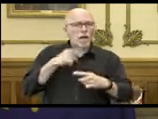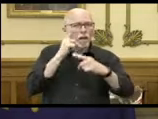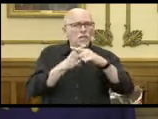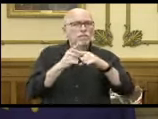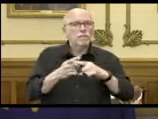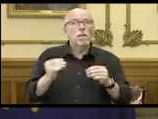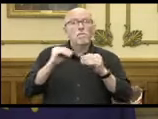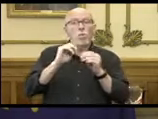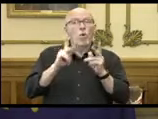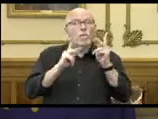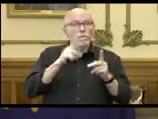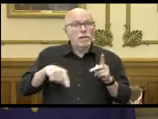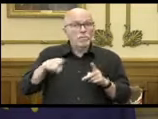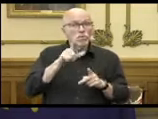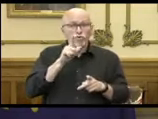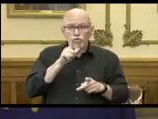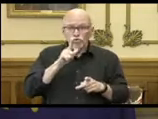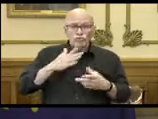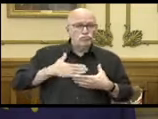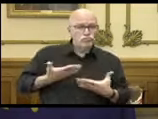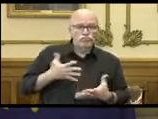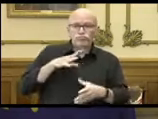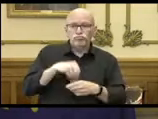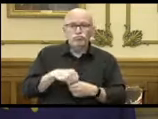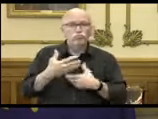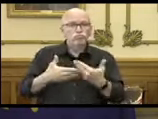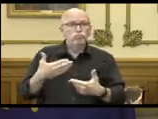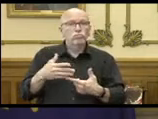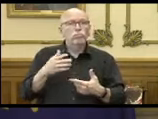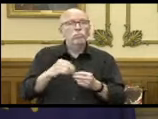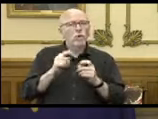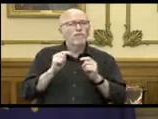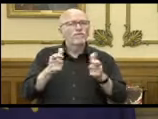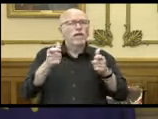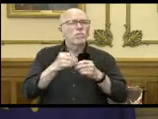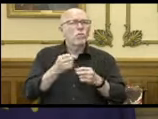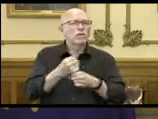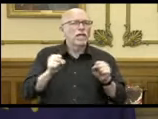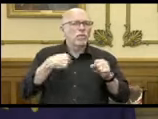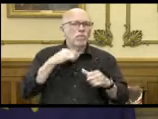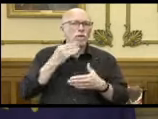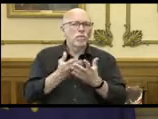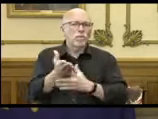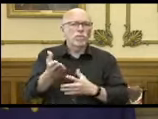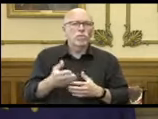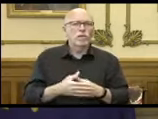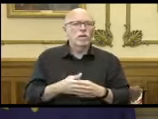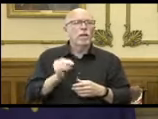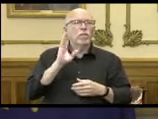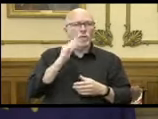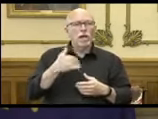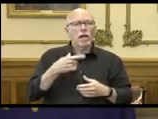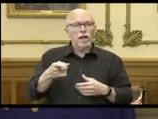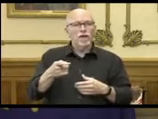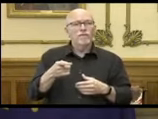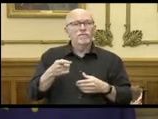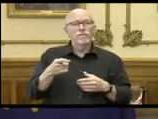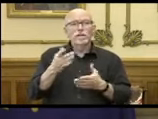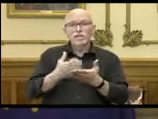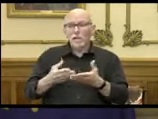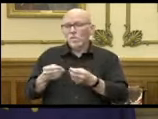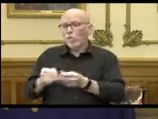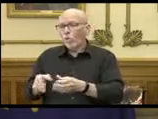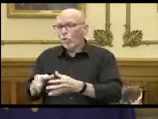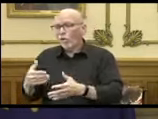The more people that are buying into this, Adam, the faster and swifter and safer we'll get through this. And there will be loss along the way.